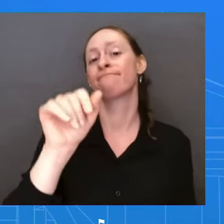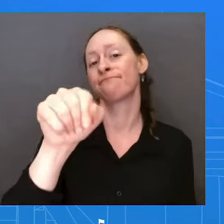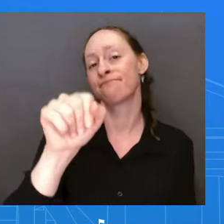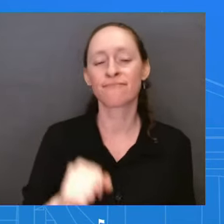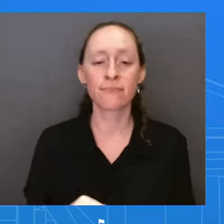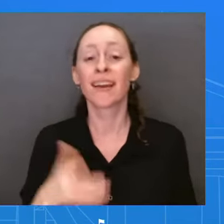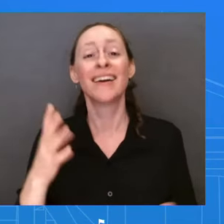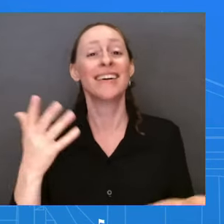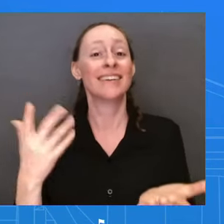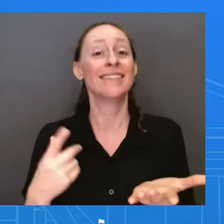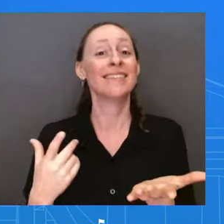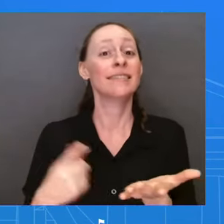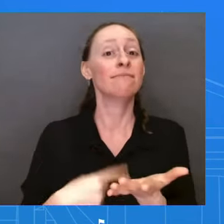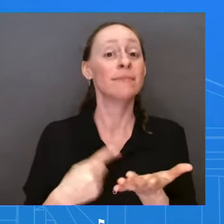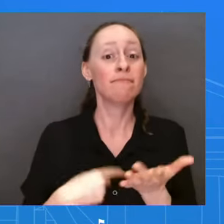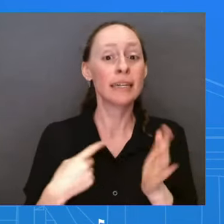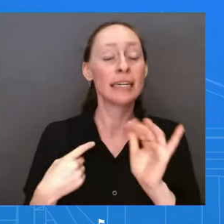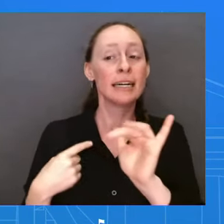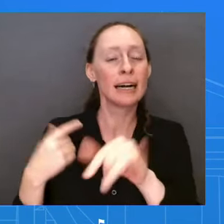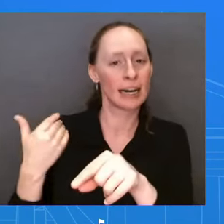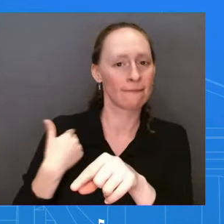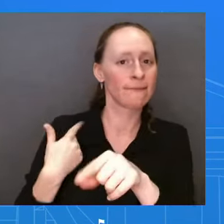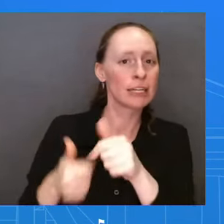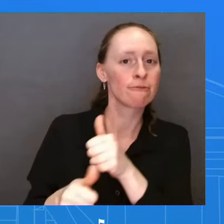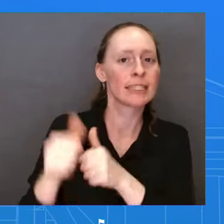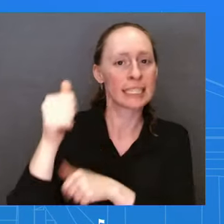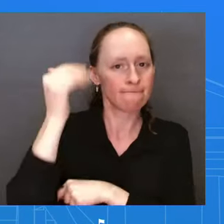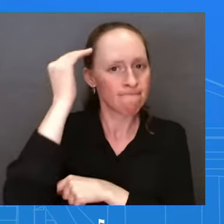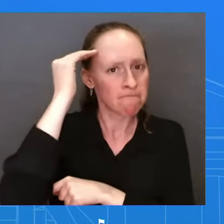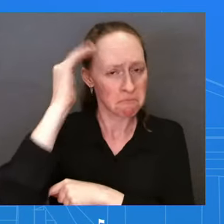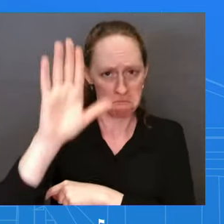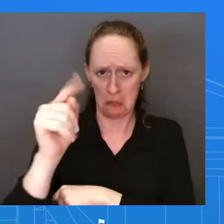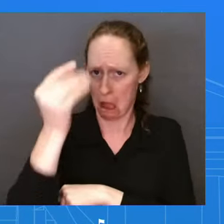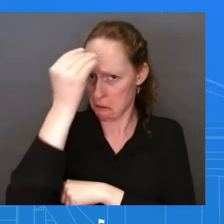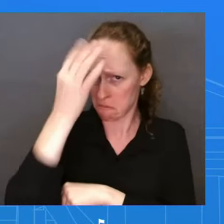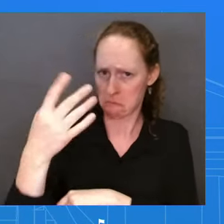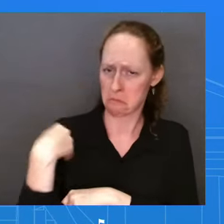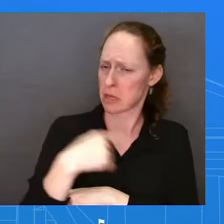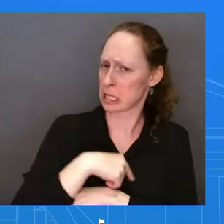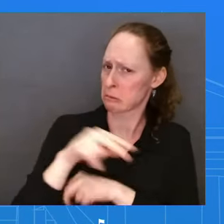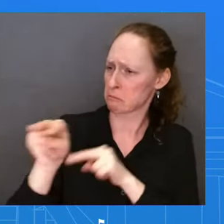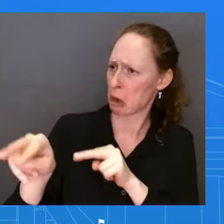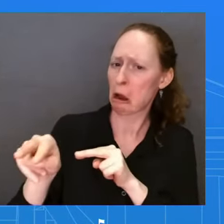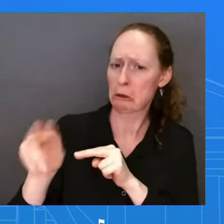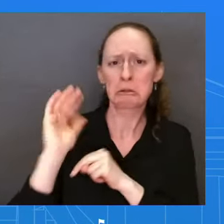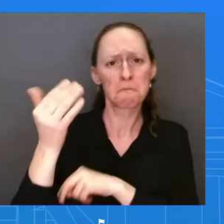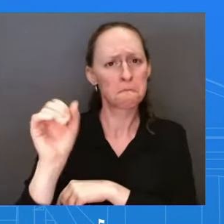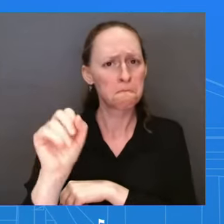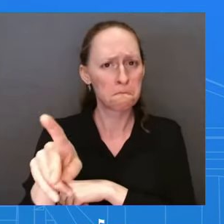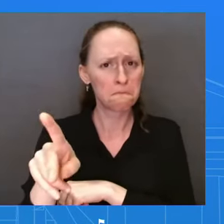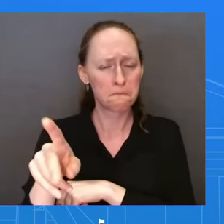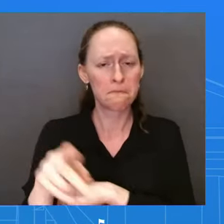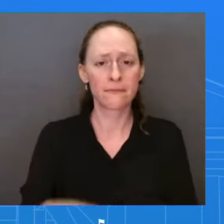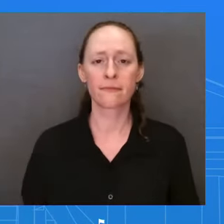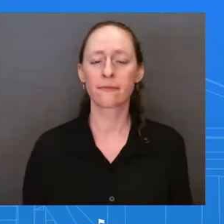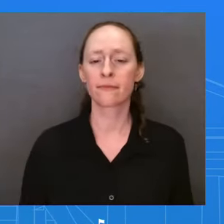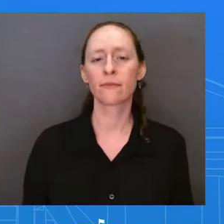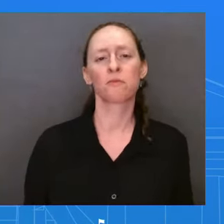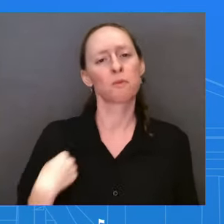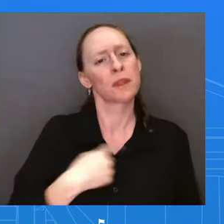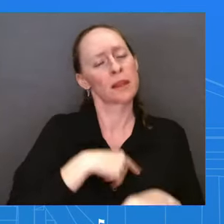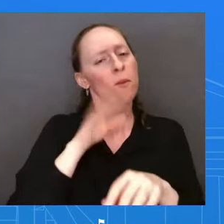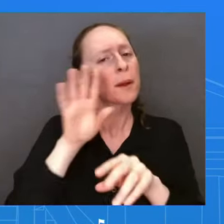seem to be, um, being managed pretty well. But we're going to stay focused on that. Um, and the second piece